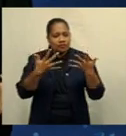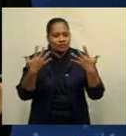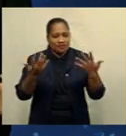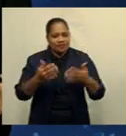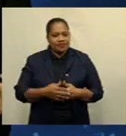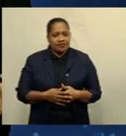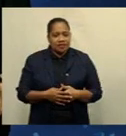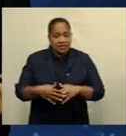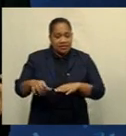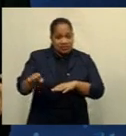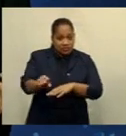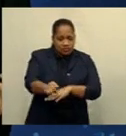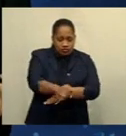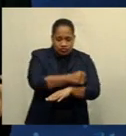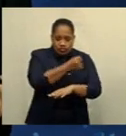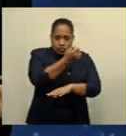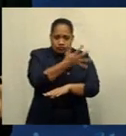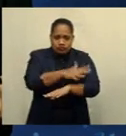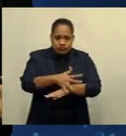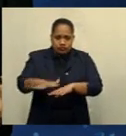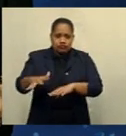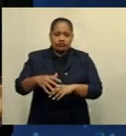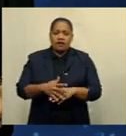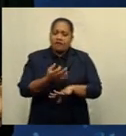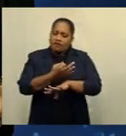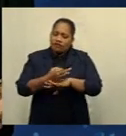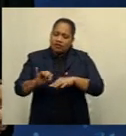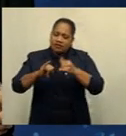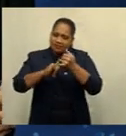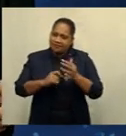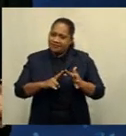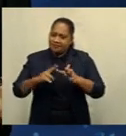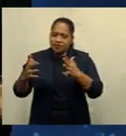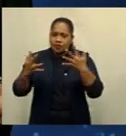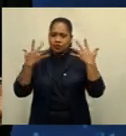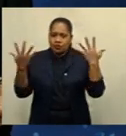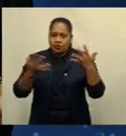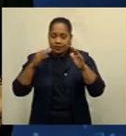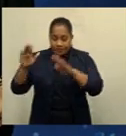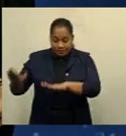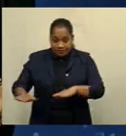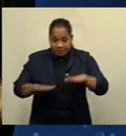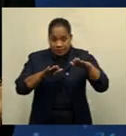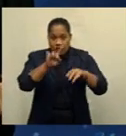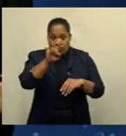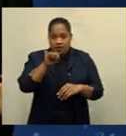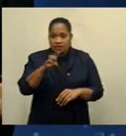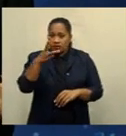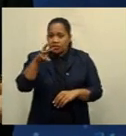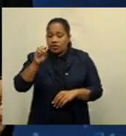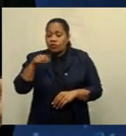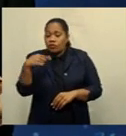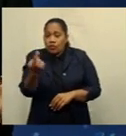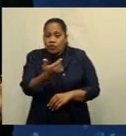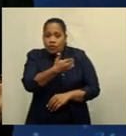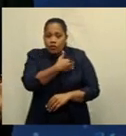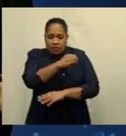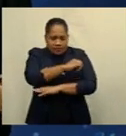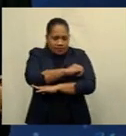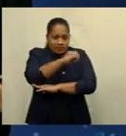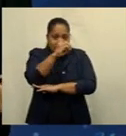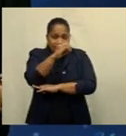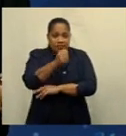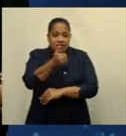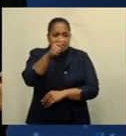At sea moderate to rough seas with moderate to fresh southeasterly winds. Next high tide is at 1.30 tomorrow morning sunrise at